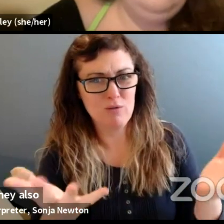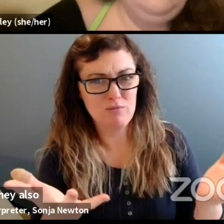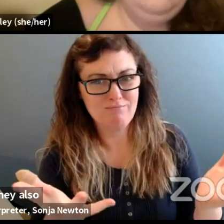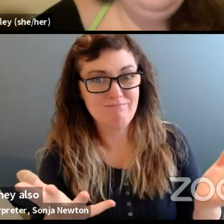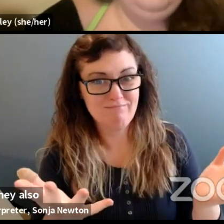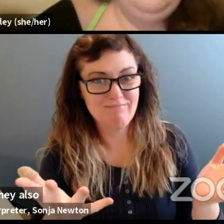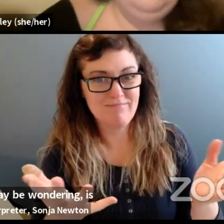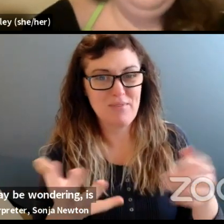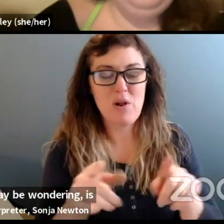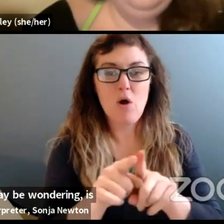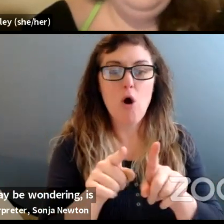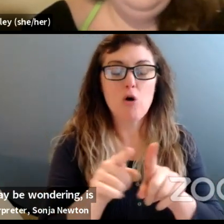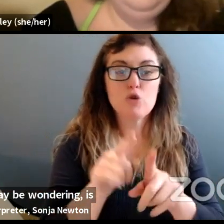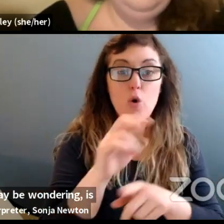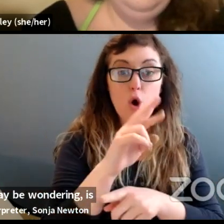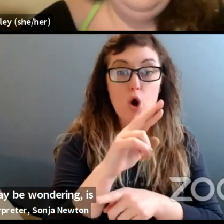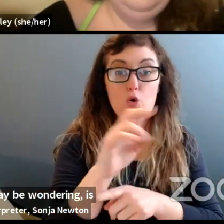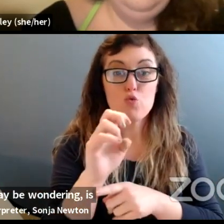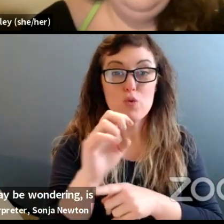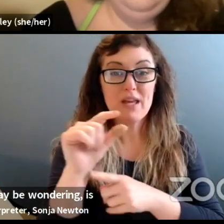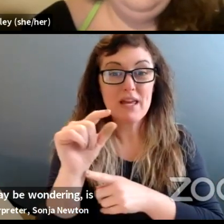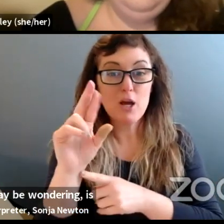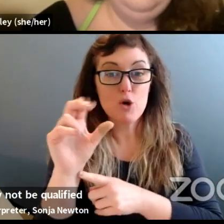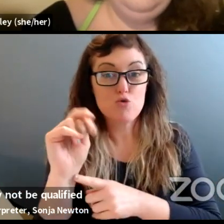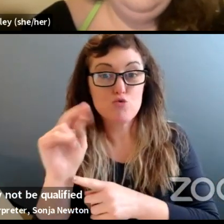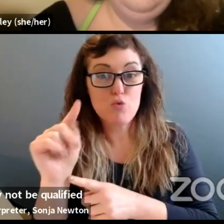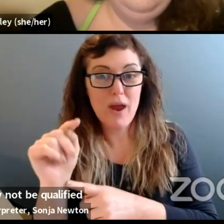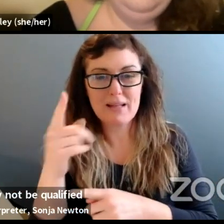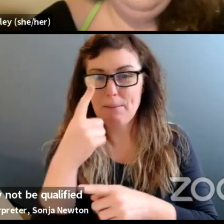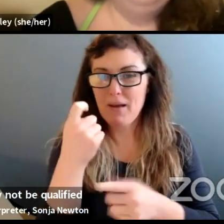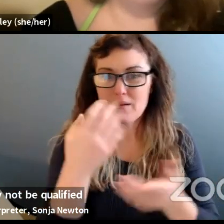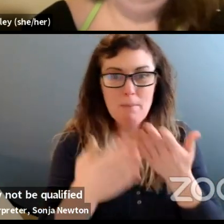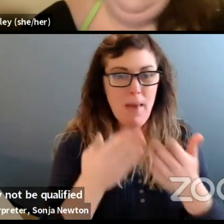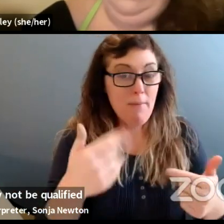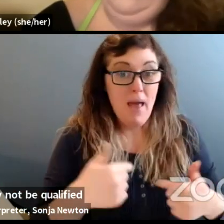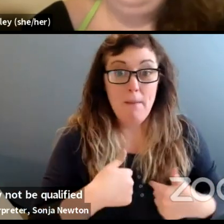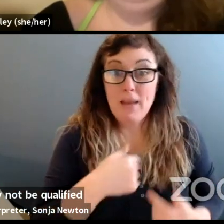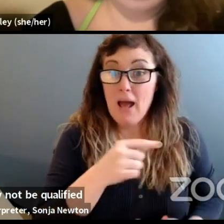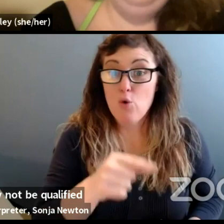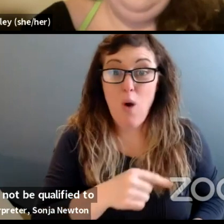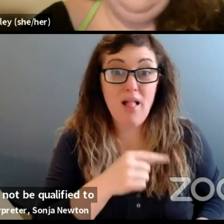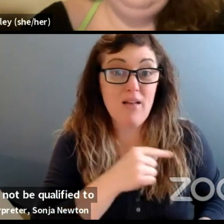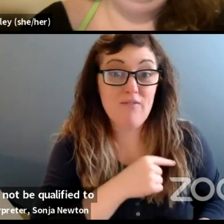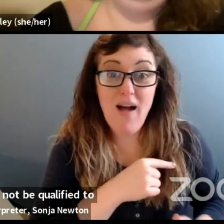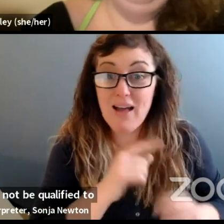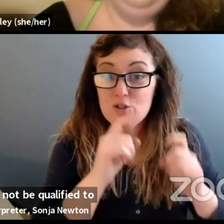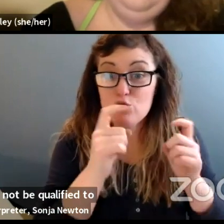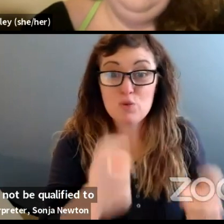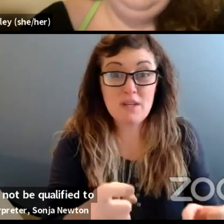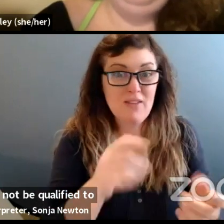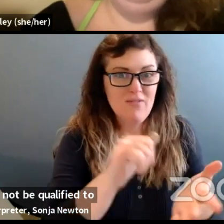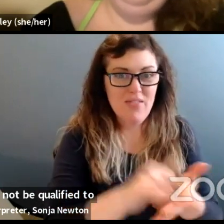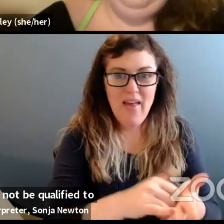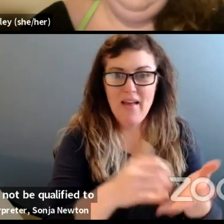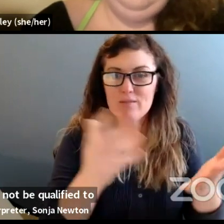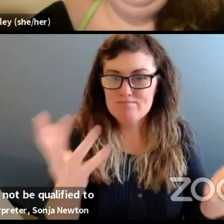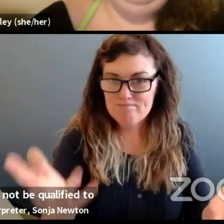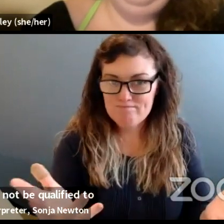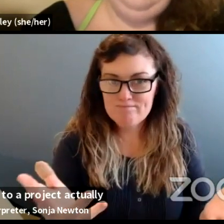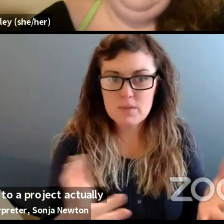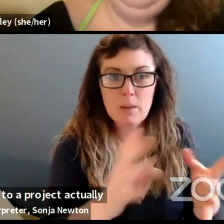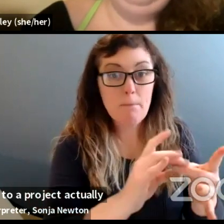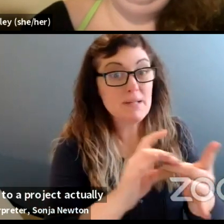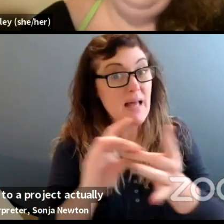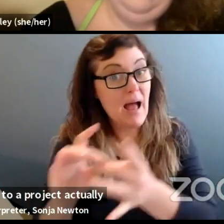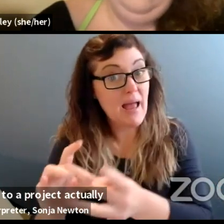is this a regrant because they may not be qualified to provide funding for regranting, tying it to a project actually